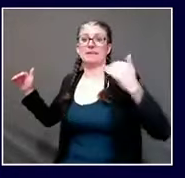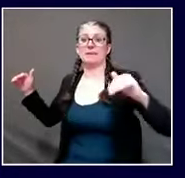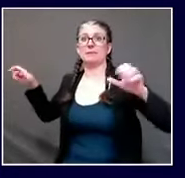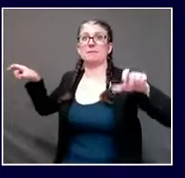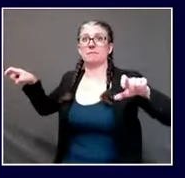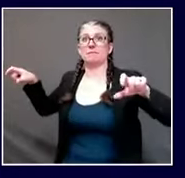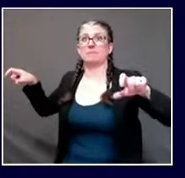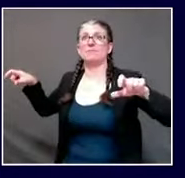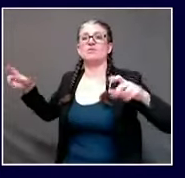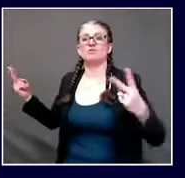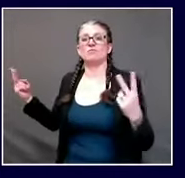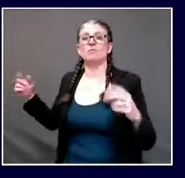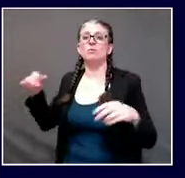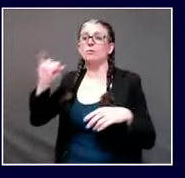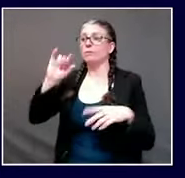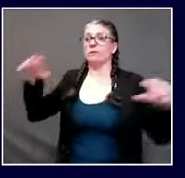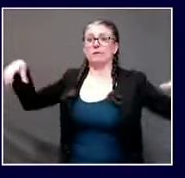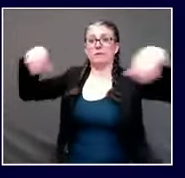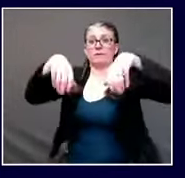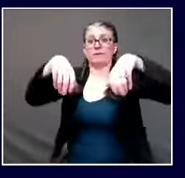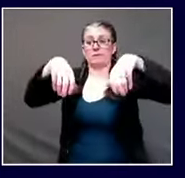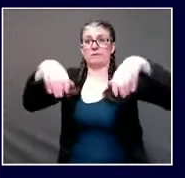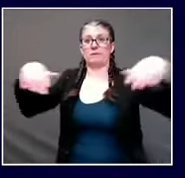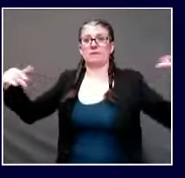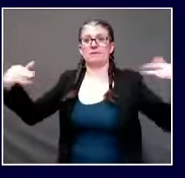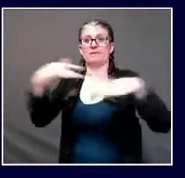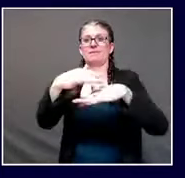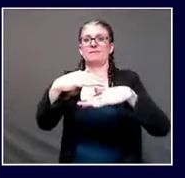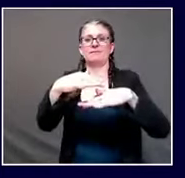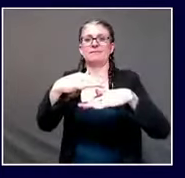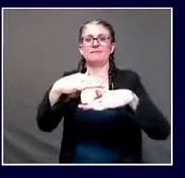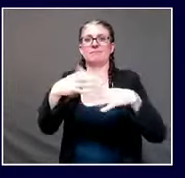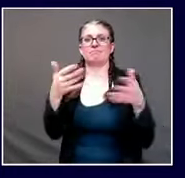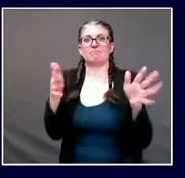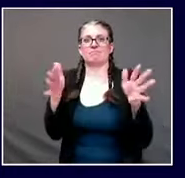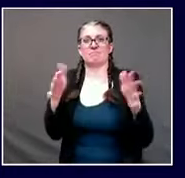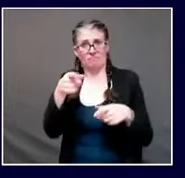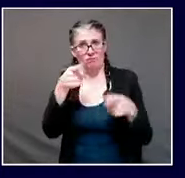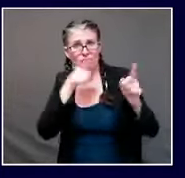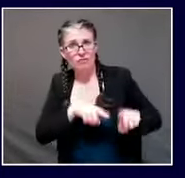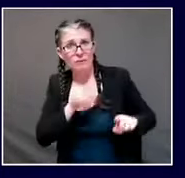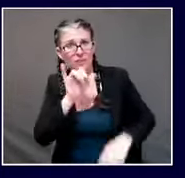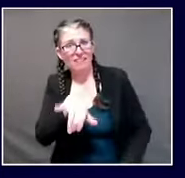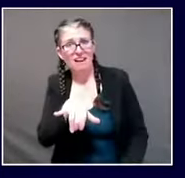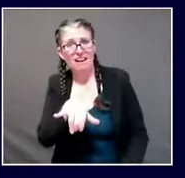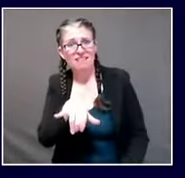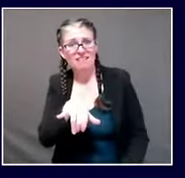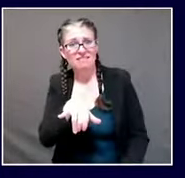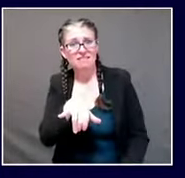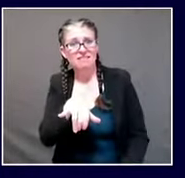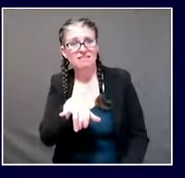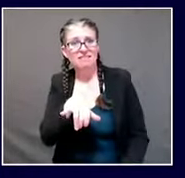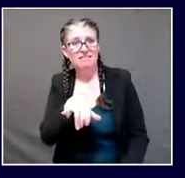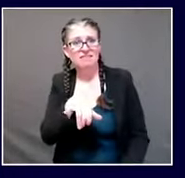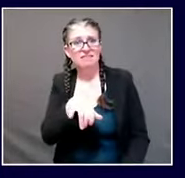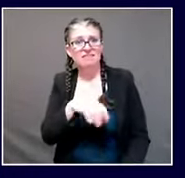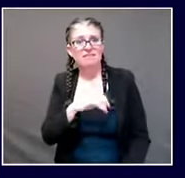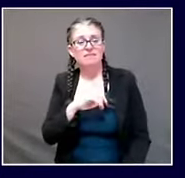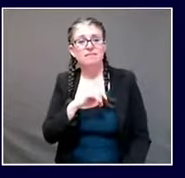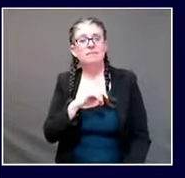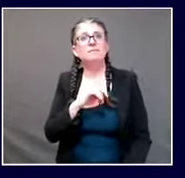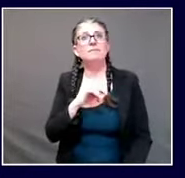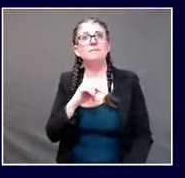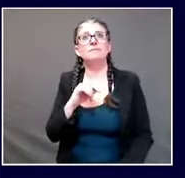national cdc uh for instance recommends limiting the total number of people you invite to allow anybody from different